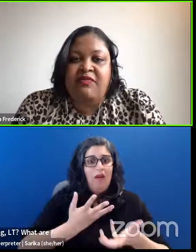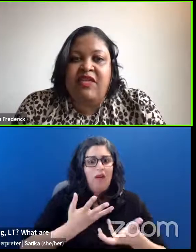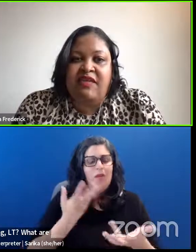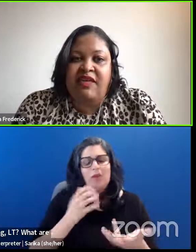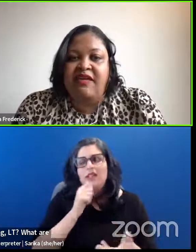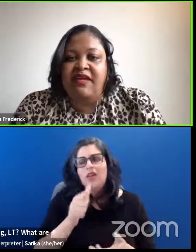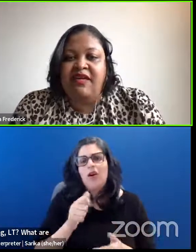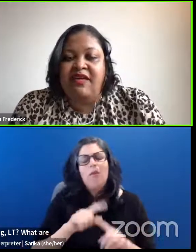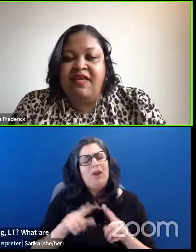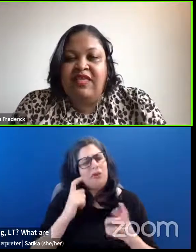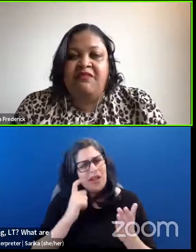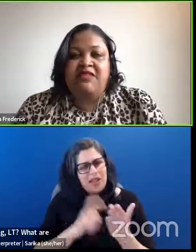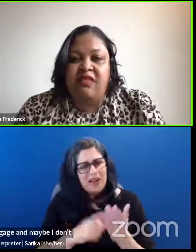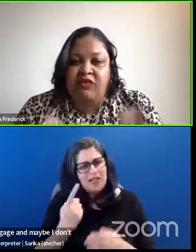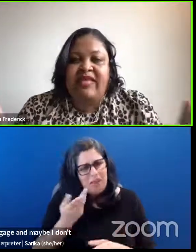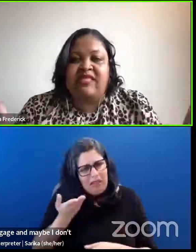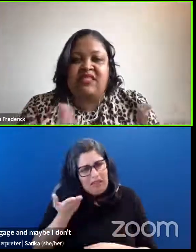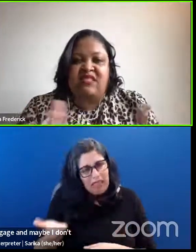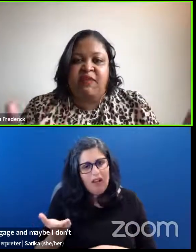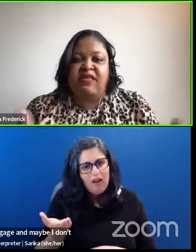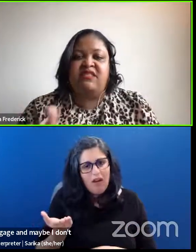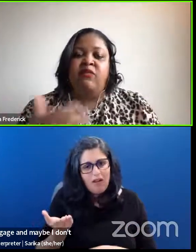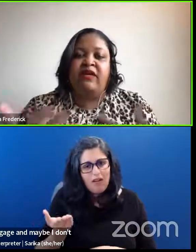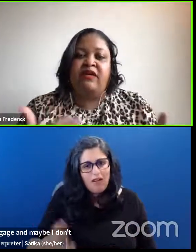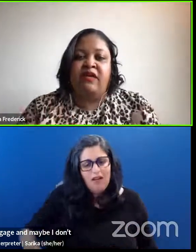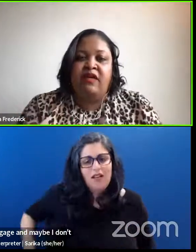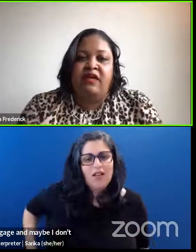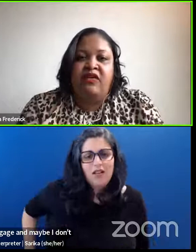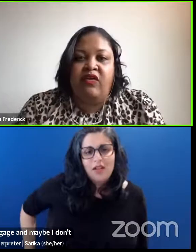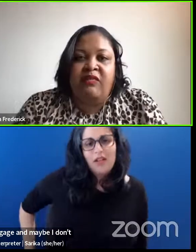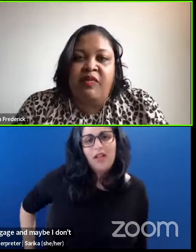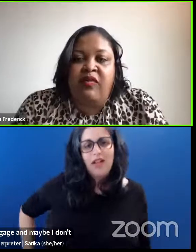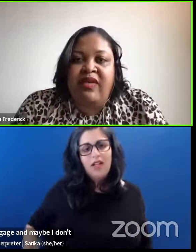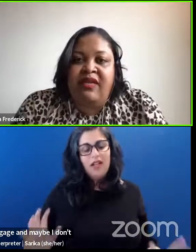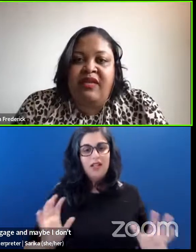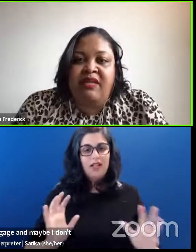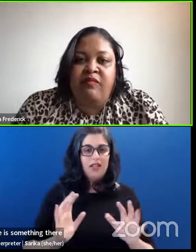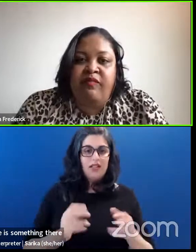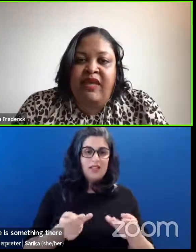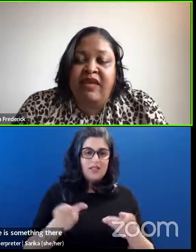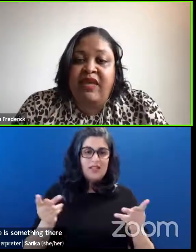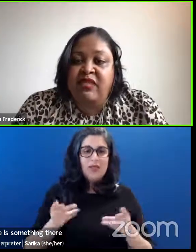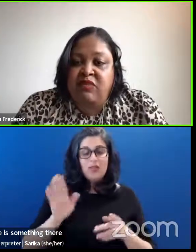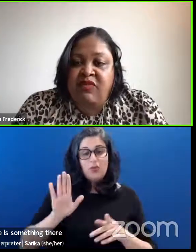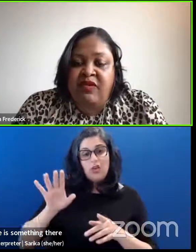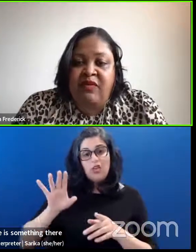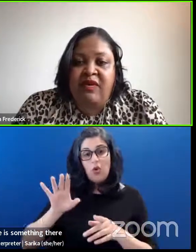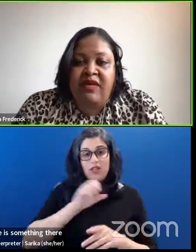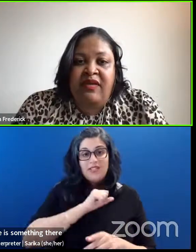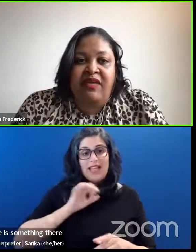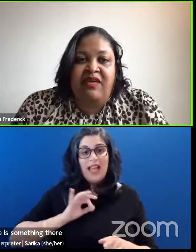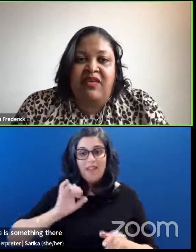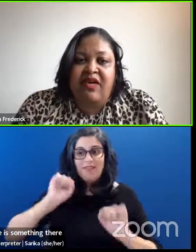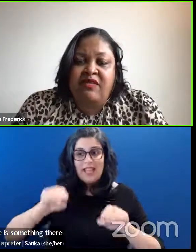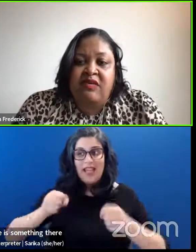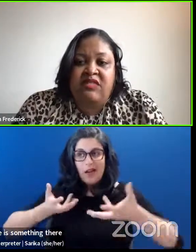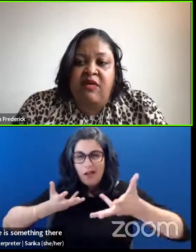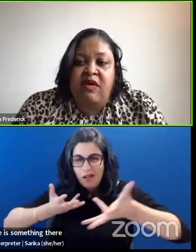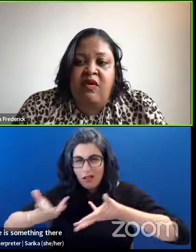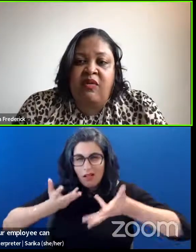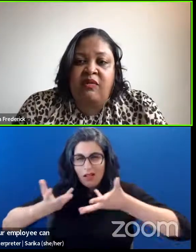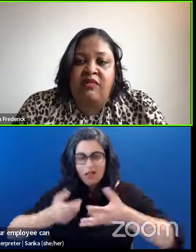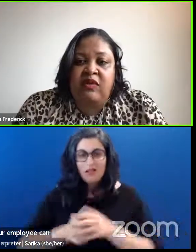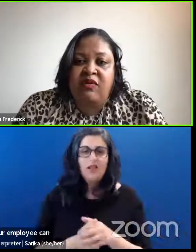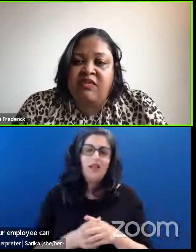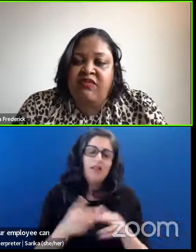there's something there gives, creates the space where your employee can engage with you. I think also